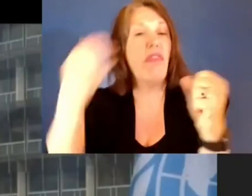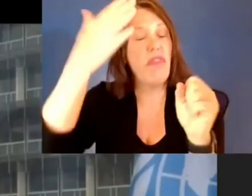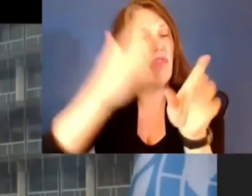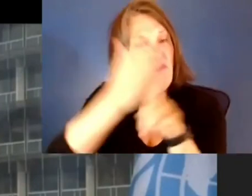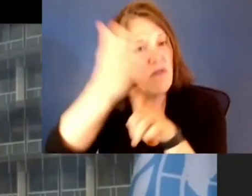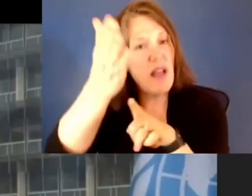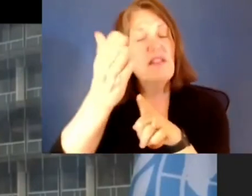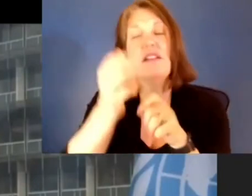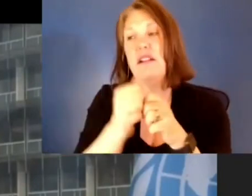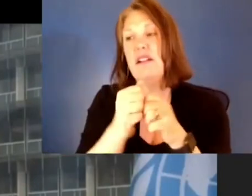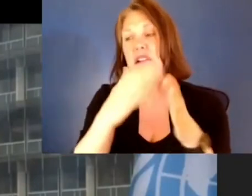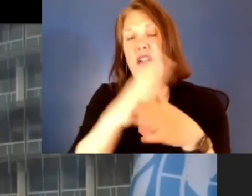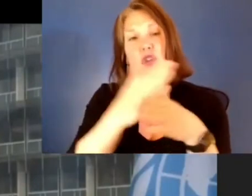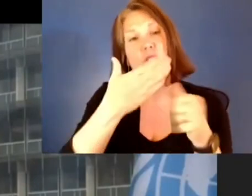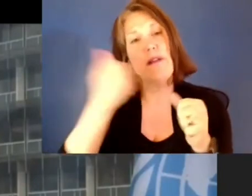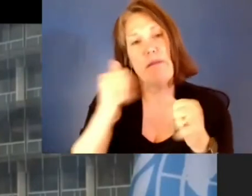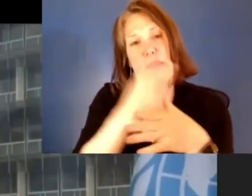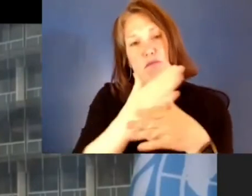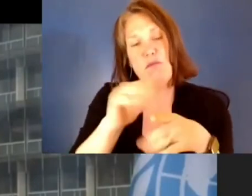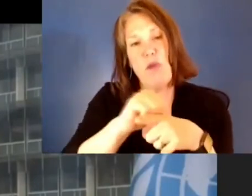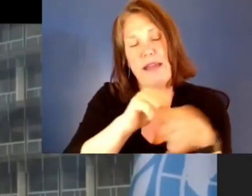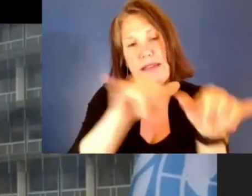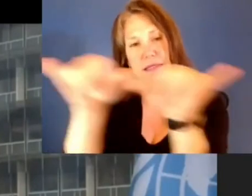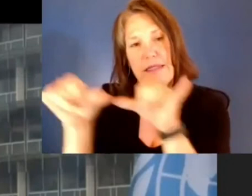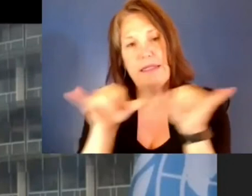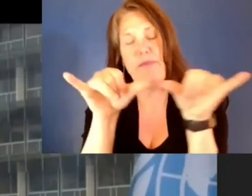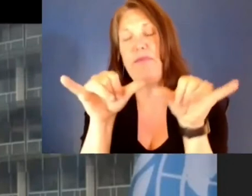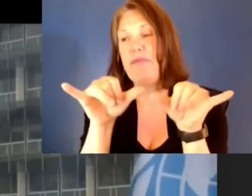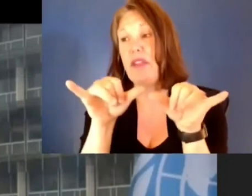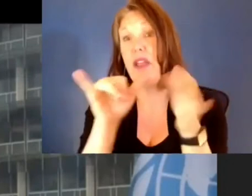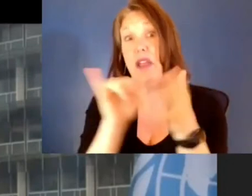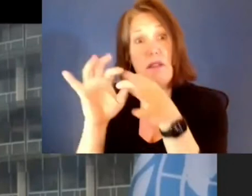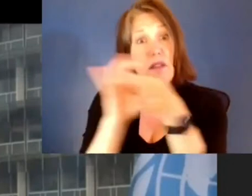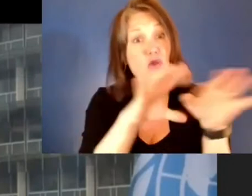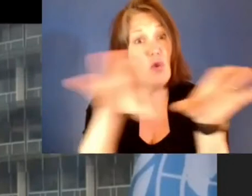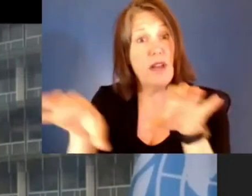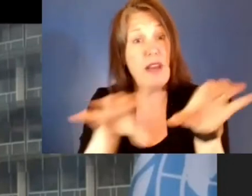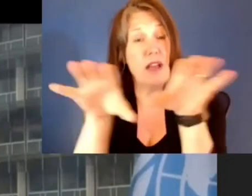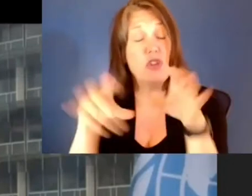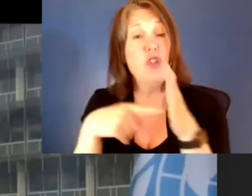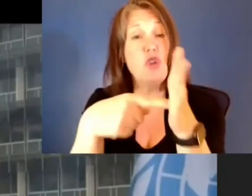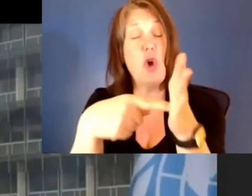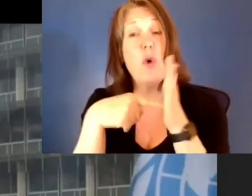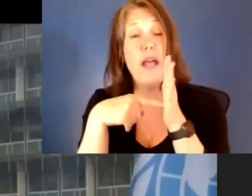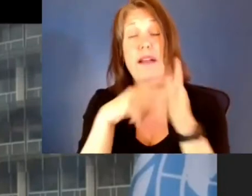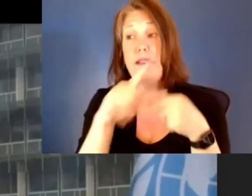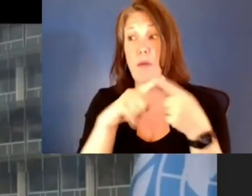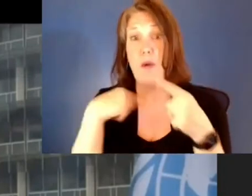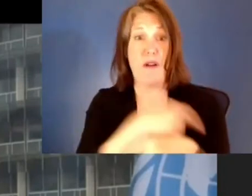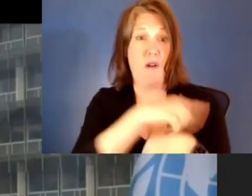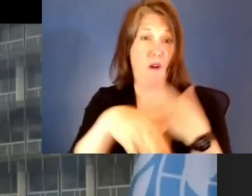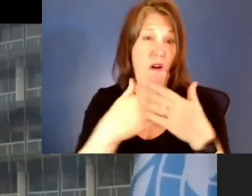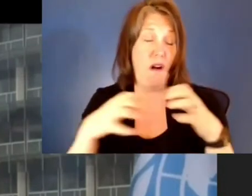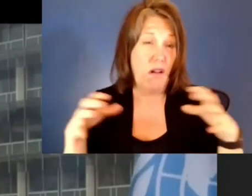practices. This joint action showed us that when education actors all stand together, they are a very powerful force.